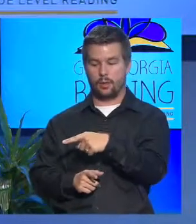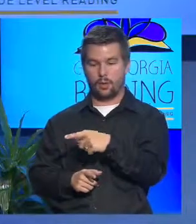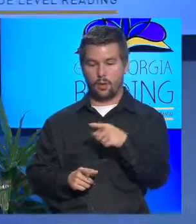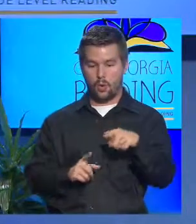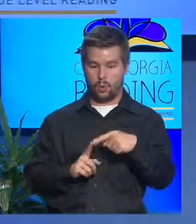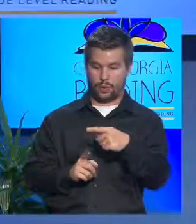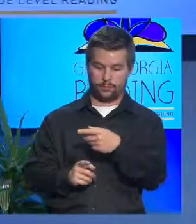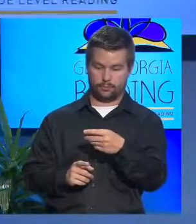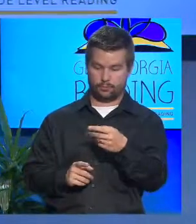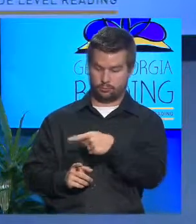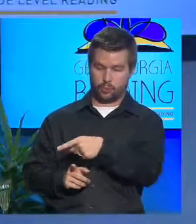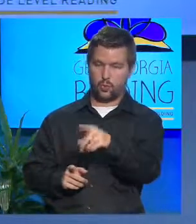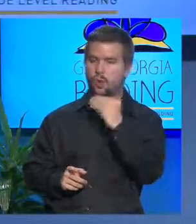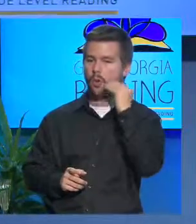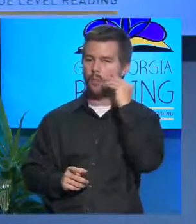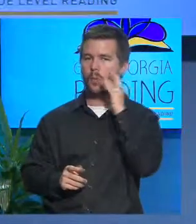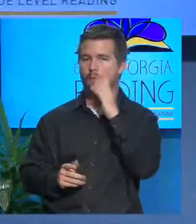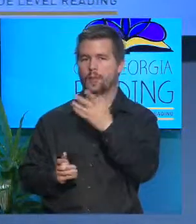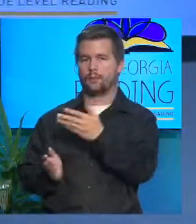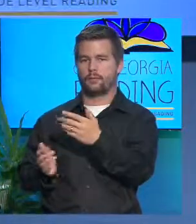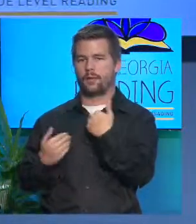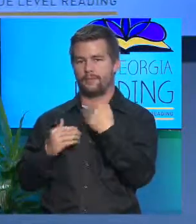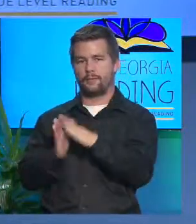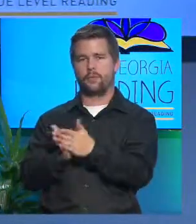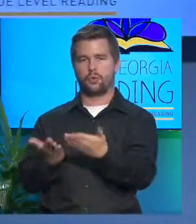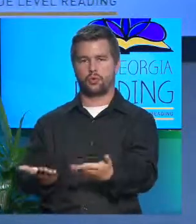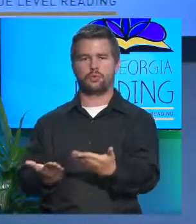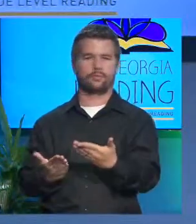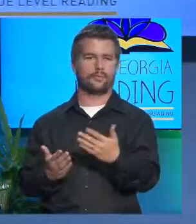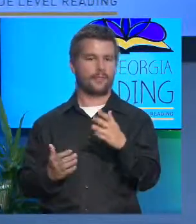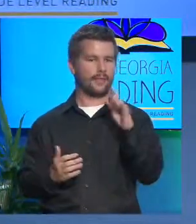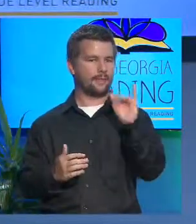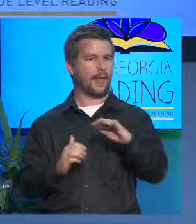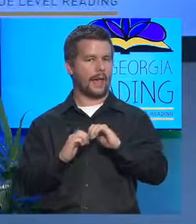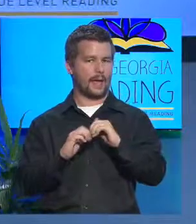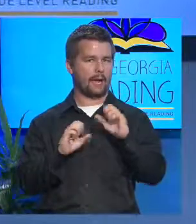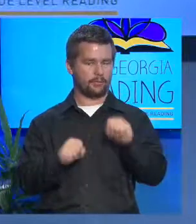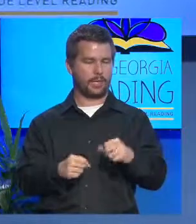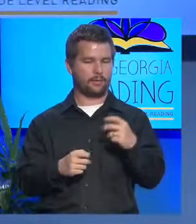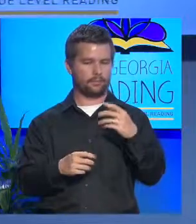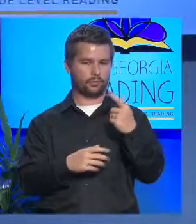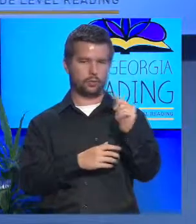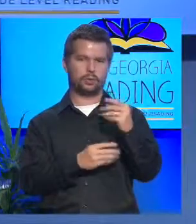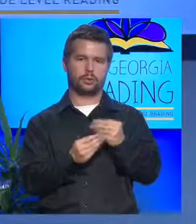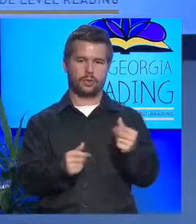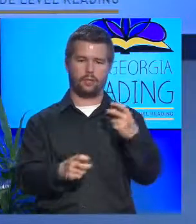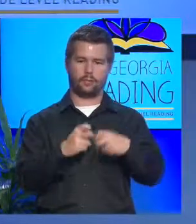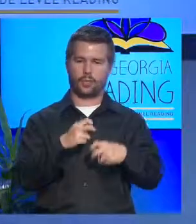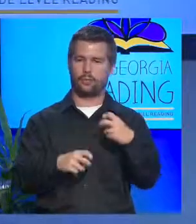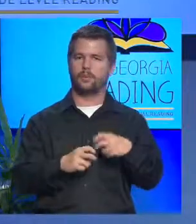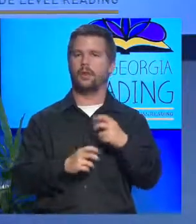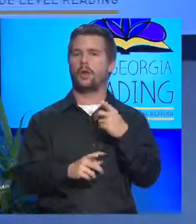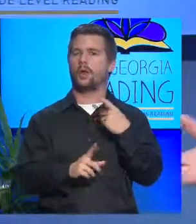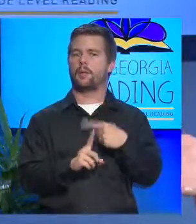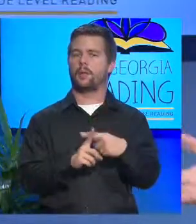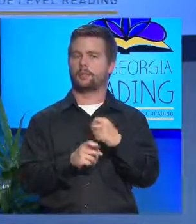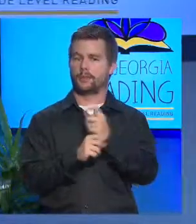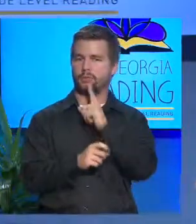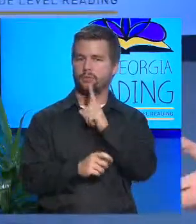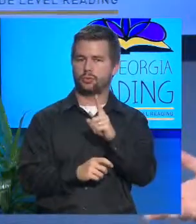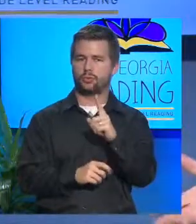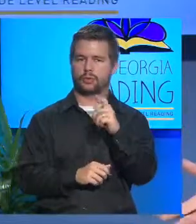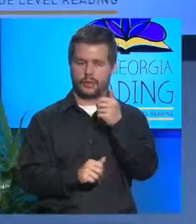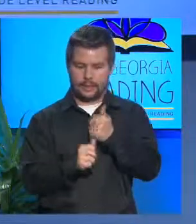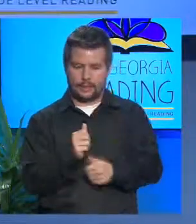Because I believe that that's the way we can not only solve the problems in Georgia, but make sure that every